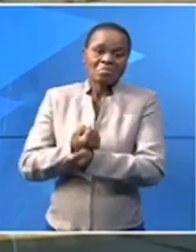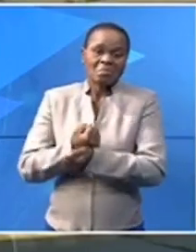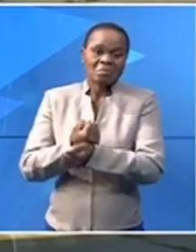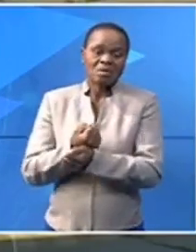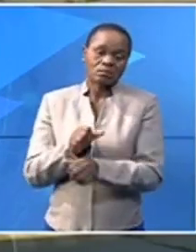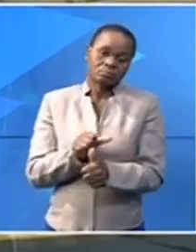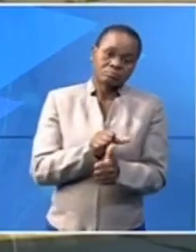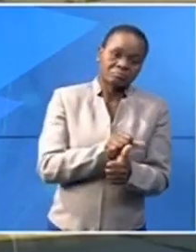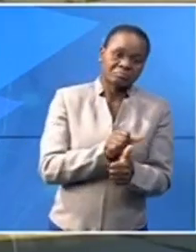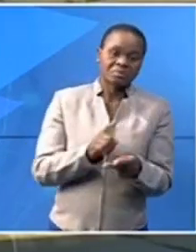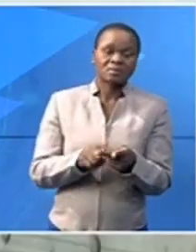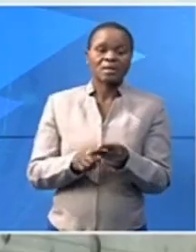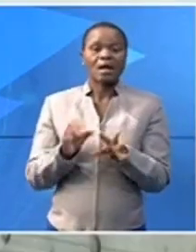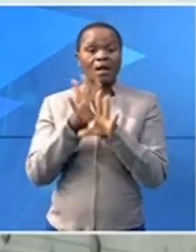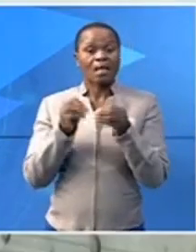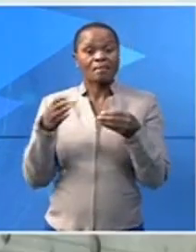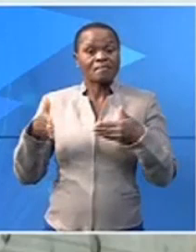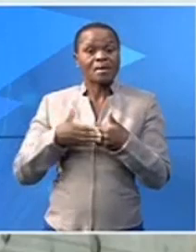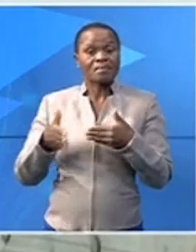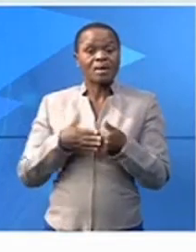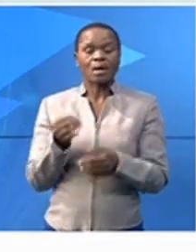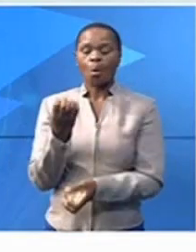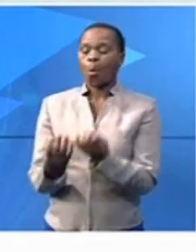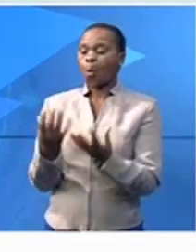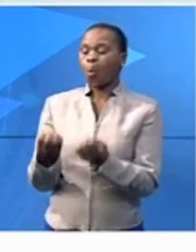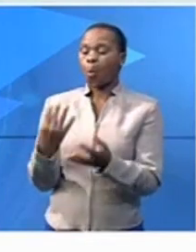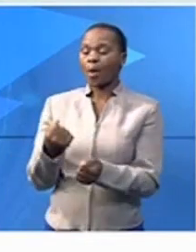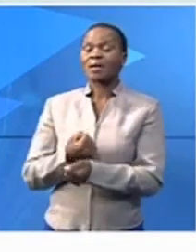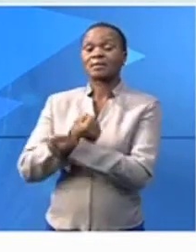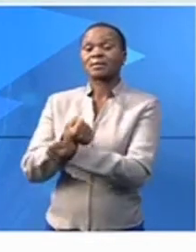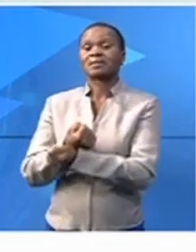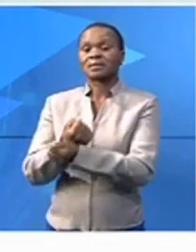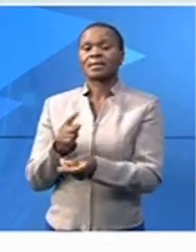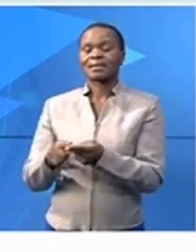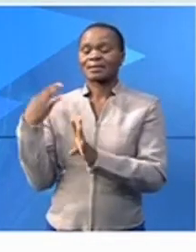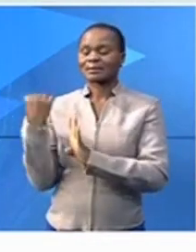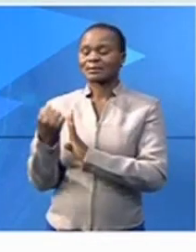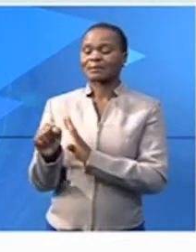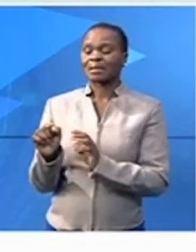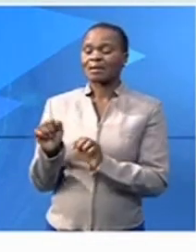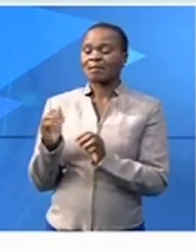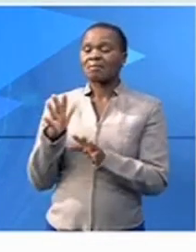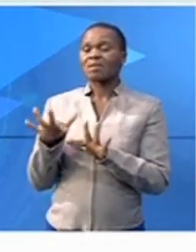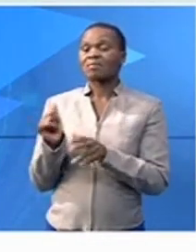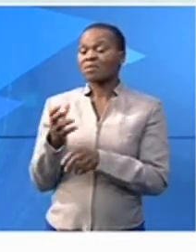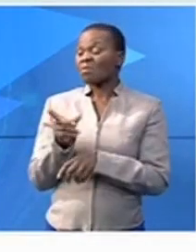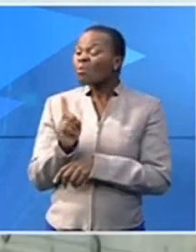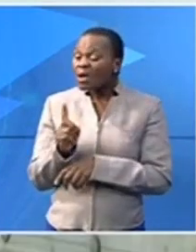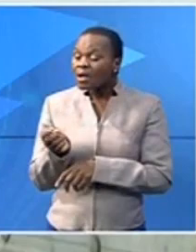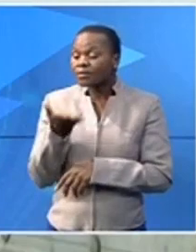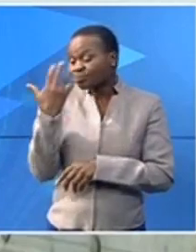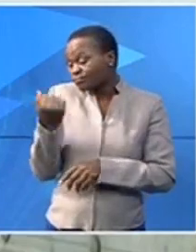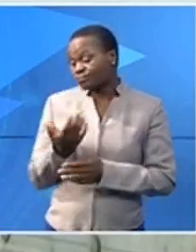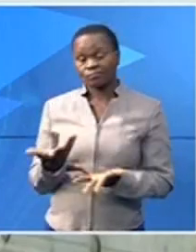Everything is closed. They said they're burning trucks that side killing people or what I'm not sure and